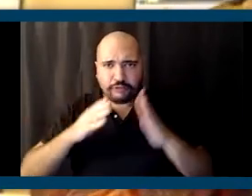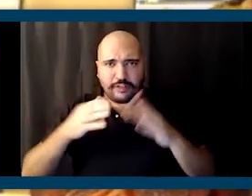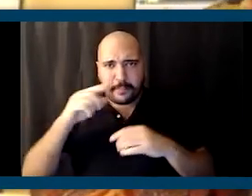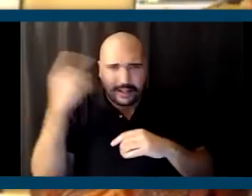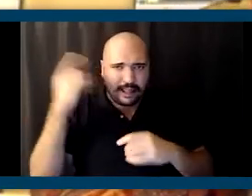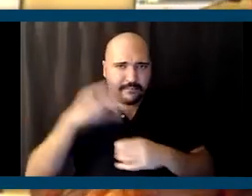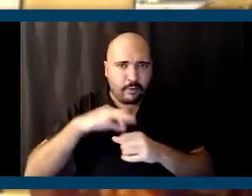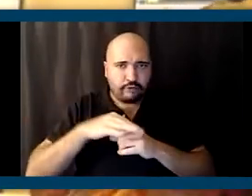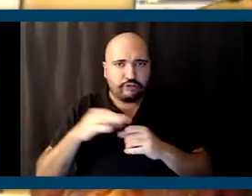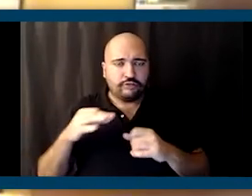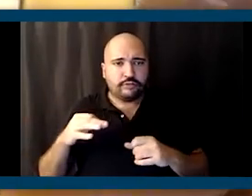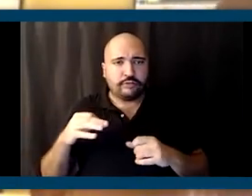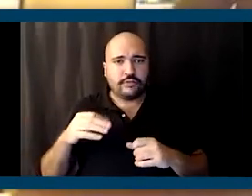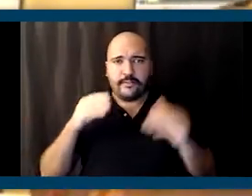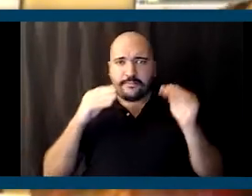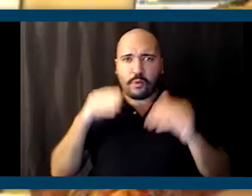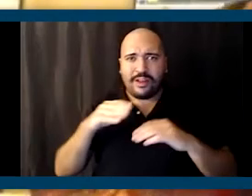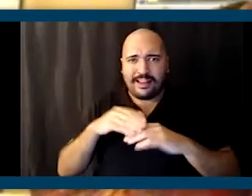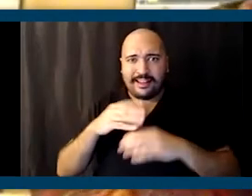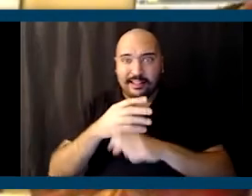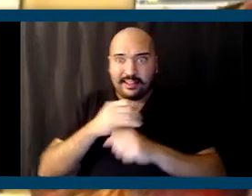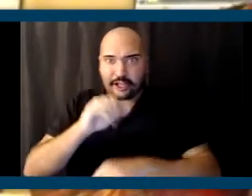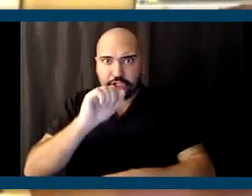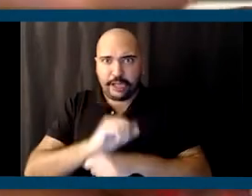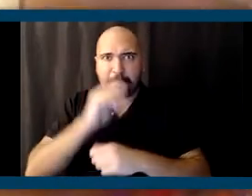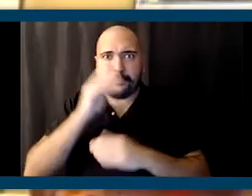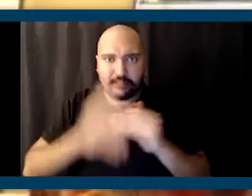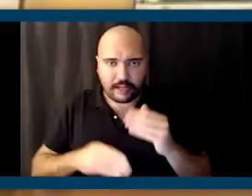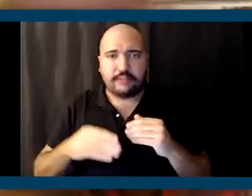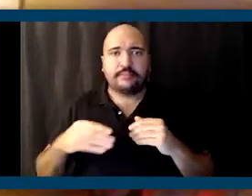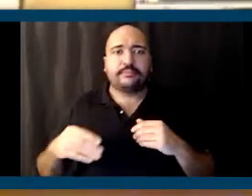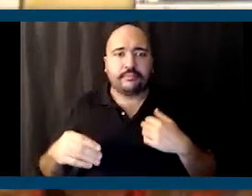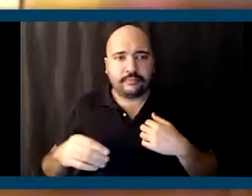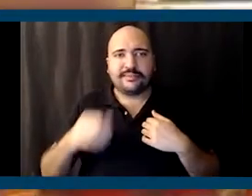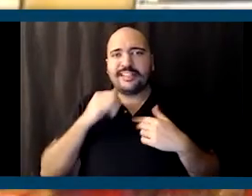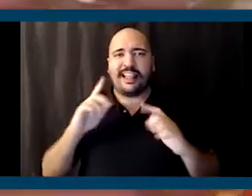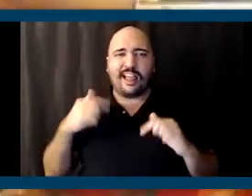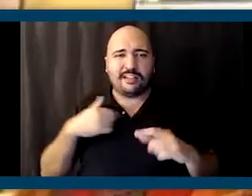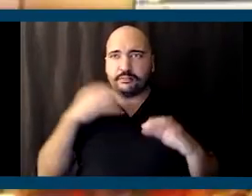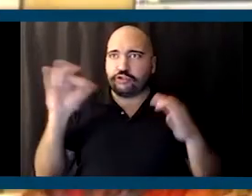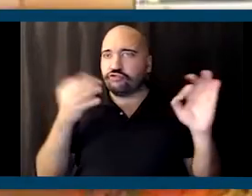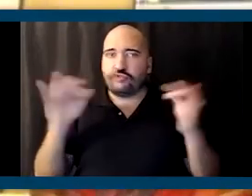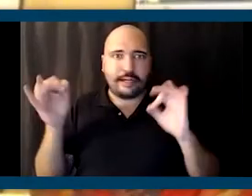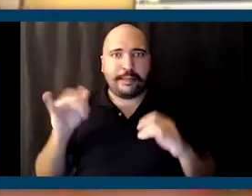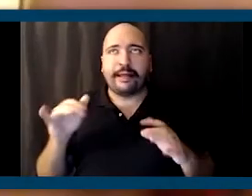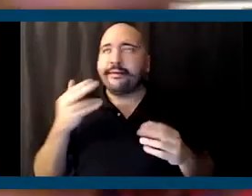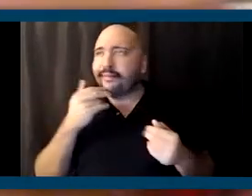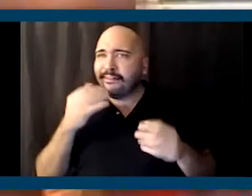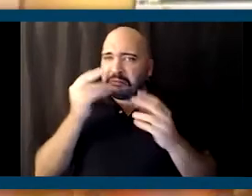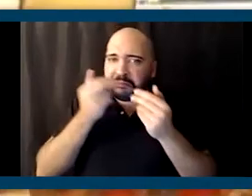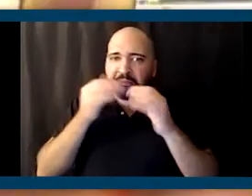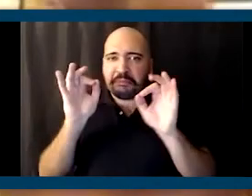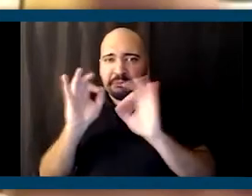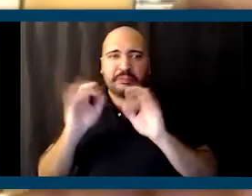black votes focused on getting the job done that was there, not allowing us to be distracted on a lot of small little things that may